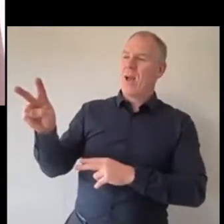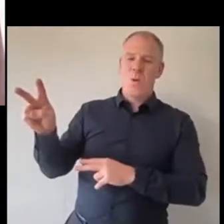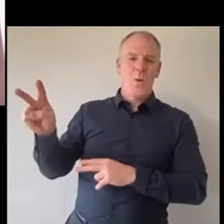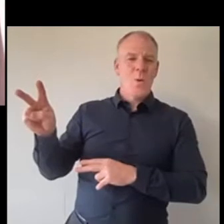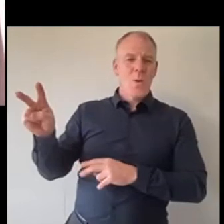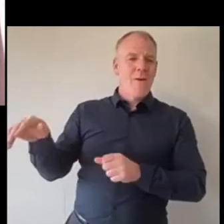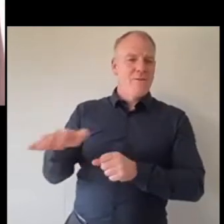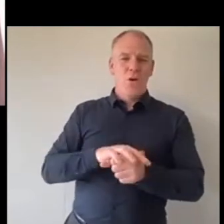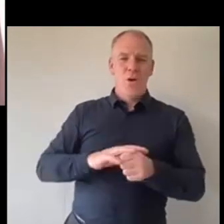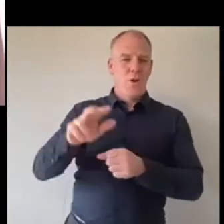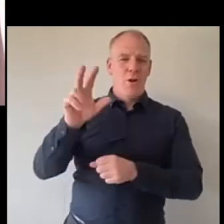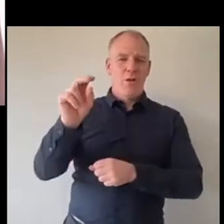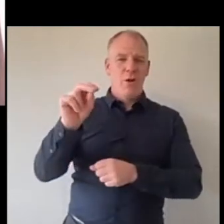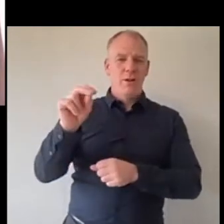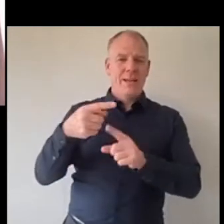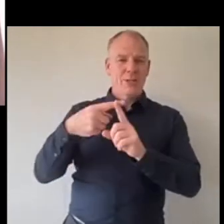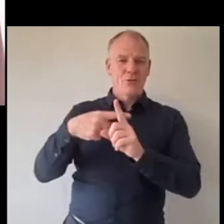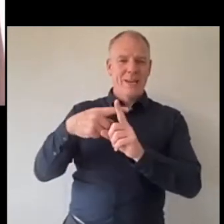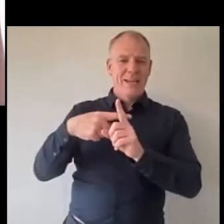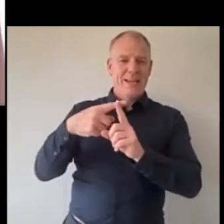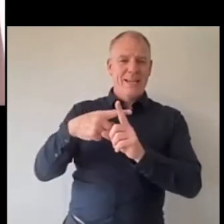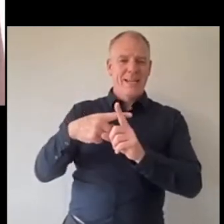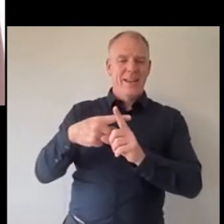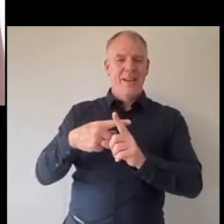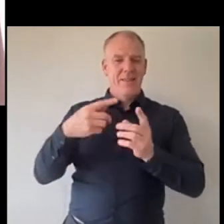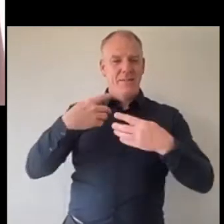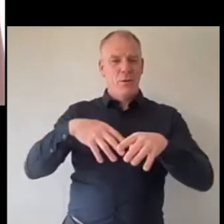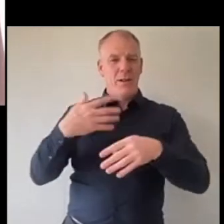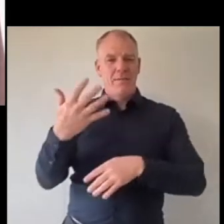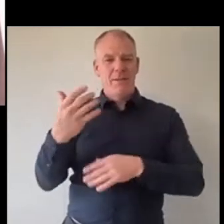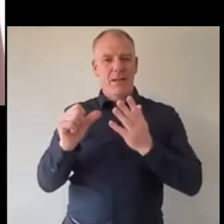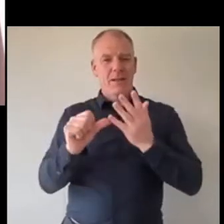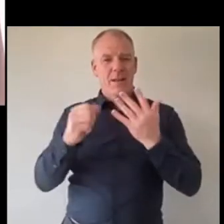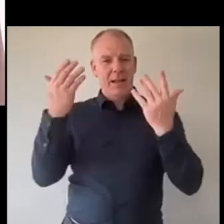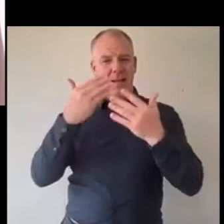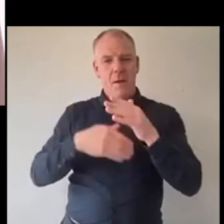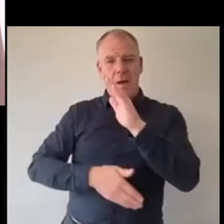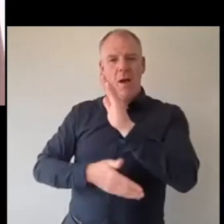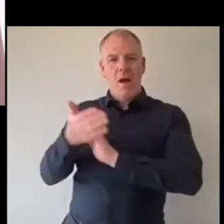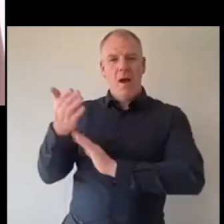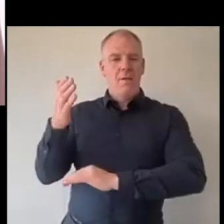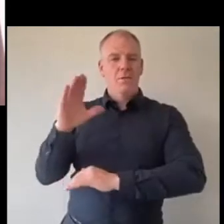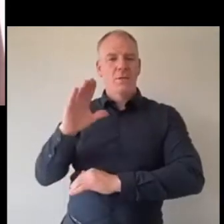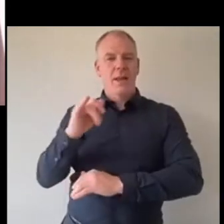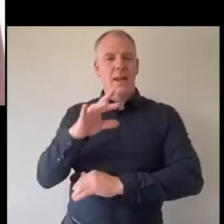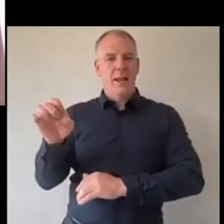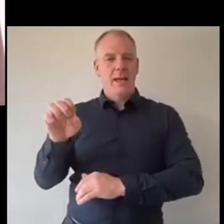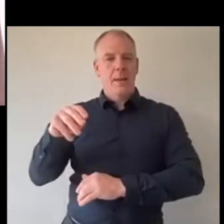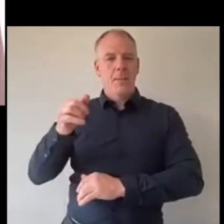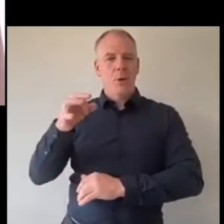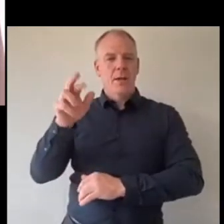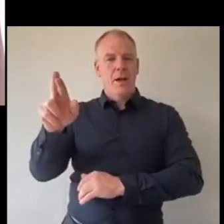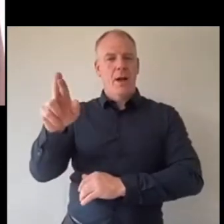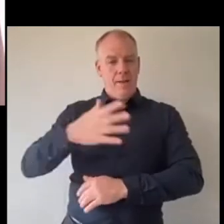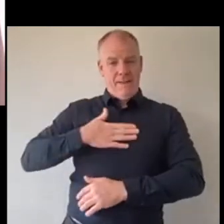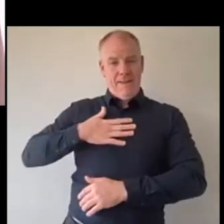30 degrees and the funeral was at 5 or 6 o'clock in the evening so I walked out I went out to the lake out in Mullingar where I live